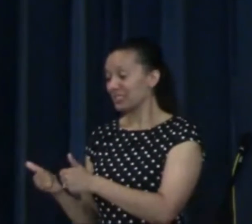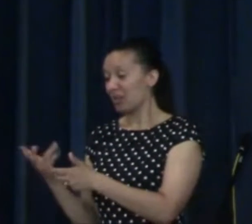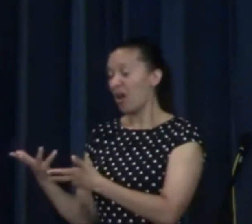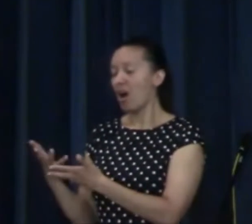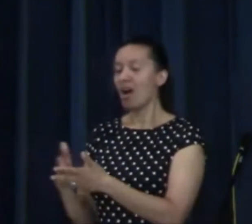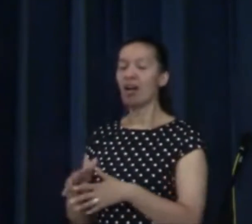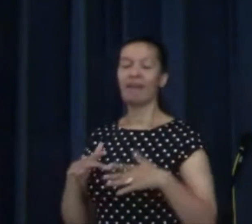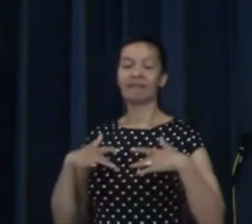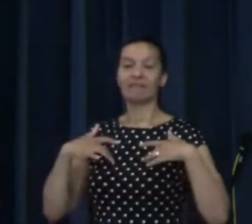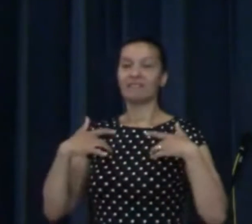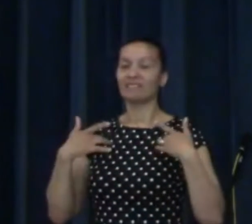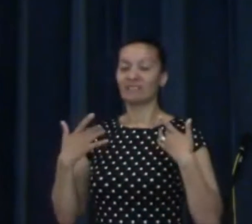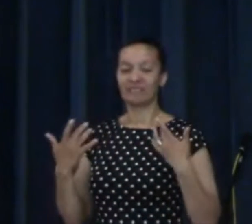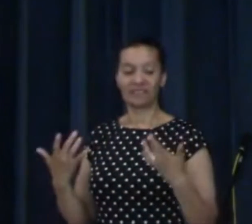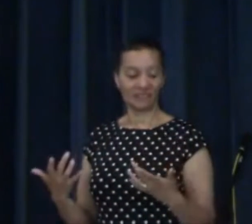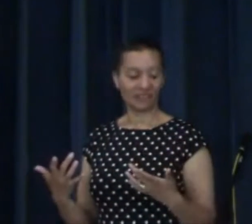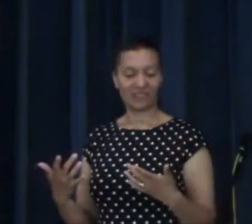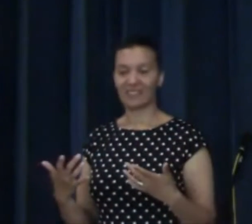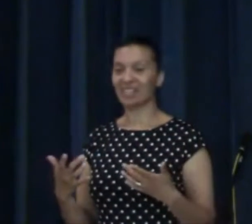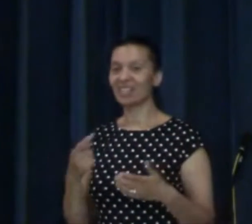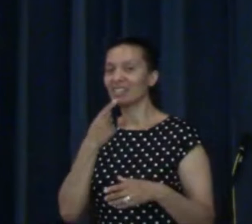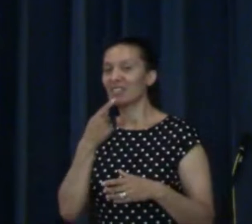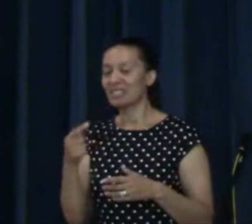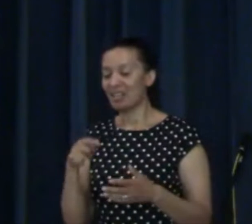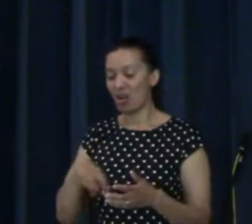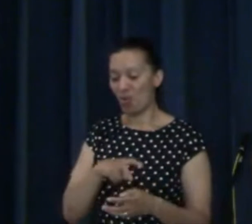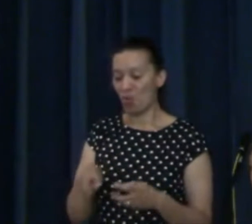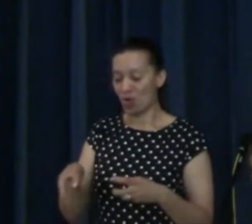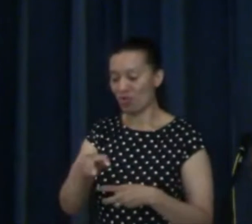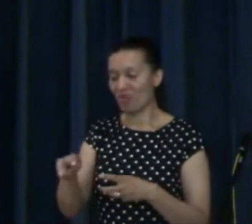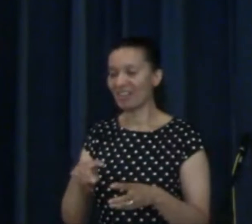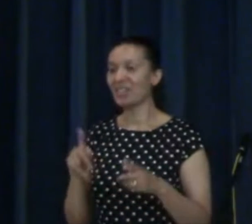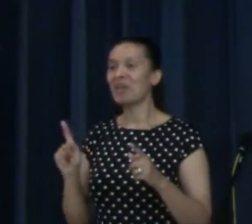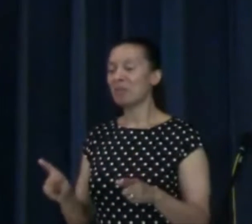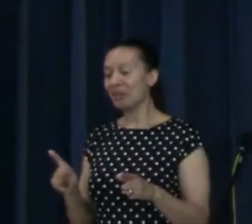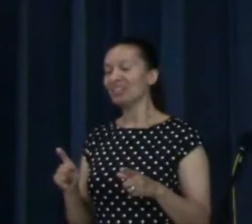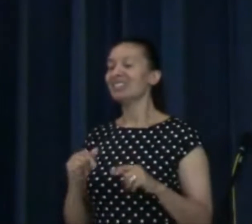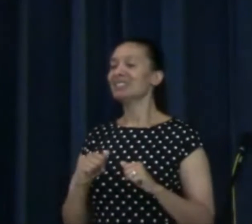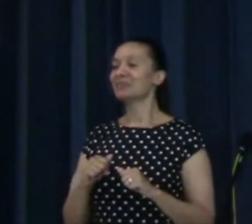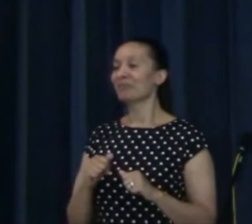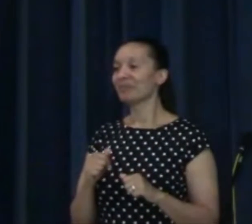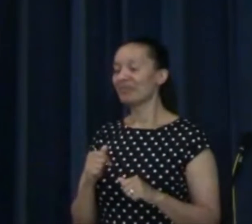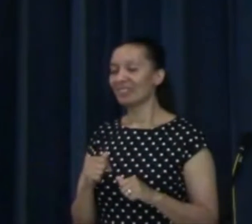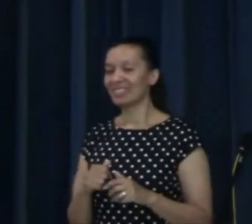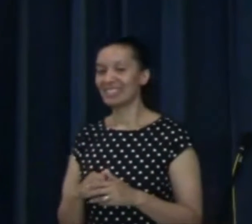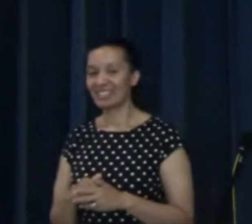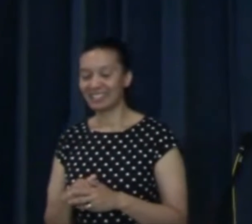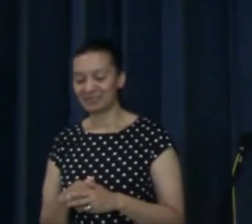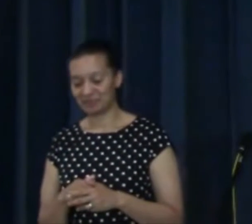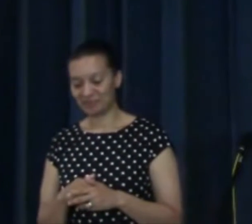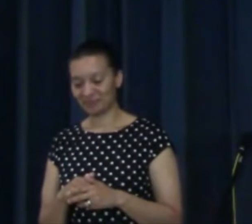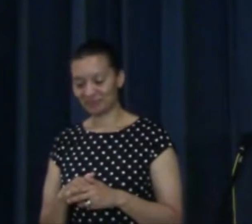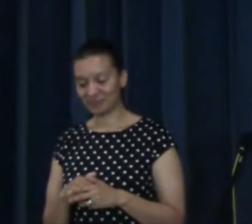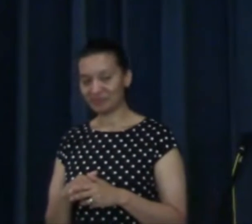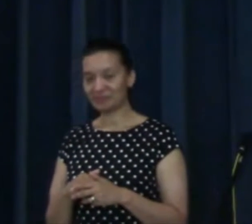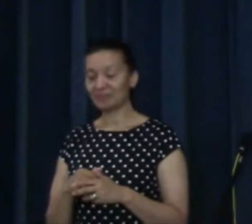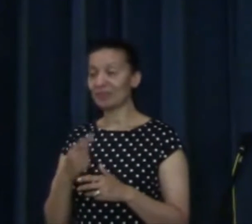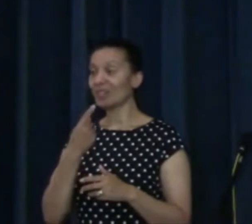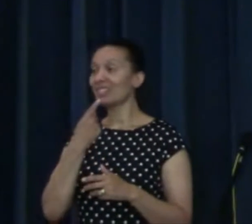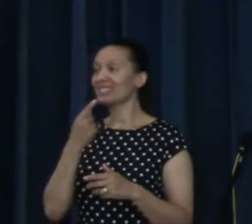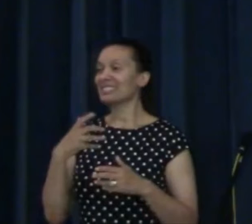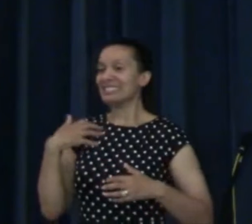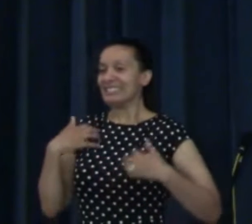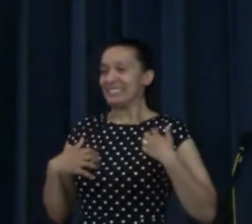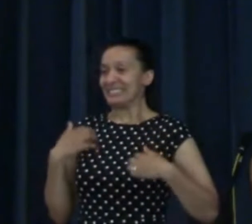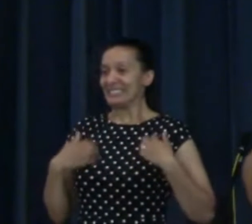floating down the road. Now, they've said I can't walk around today. And I'm looking at all those wires. I'm not going to try because I'm going to fall over. But I was